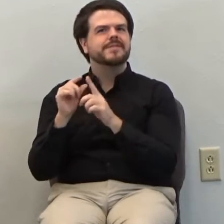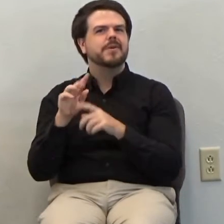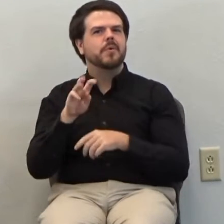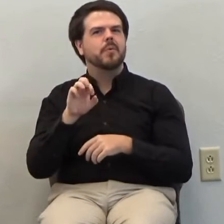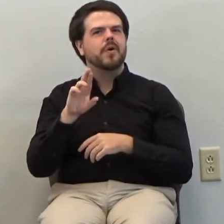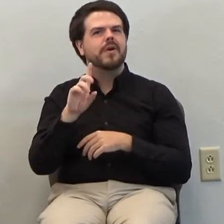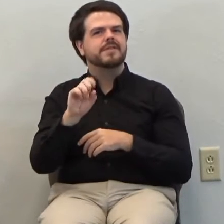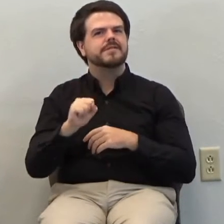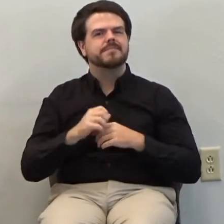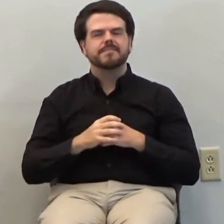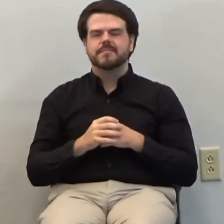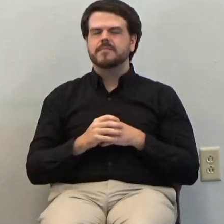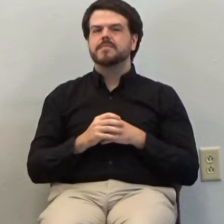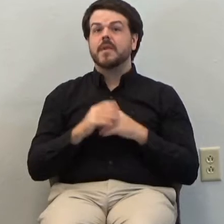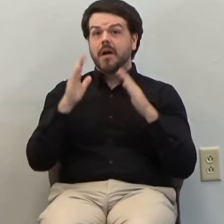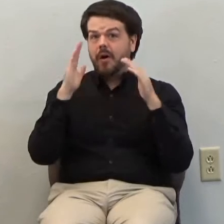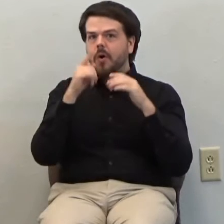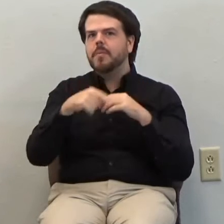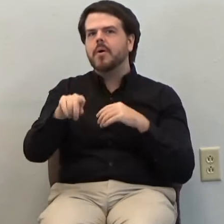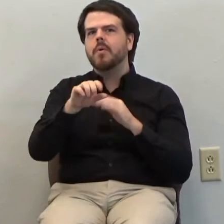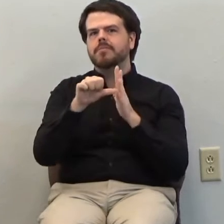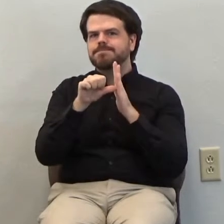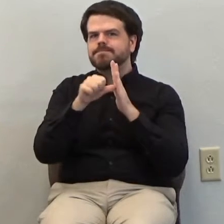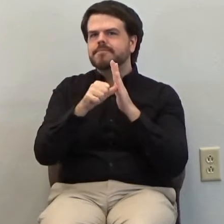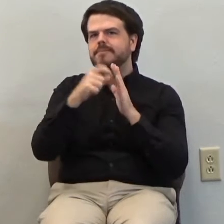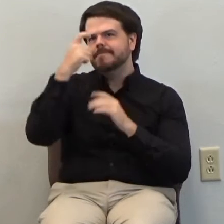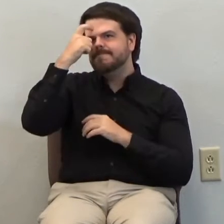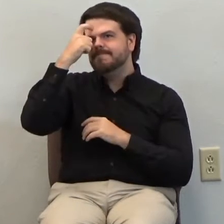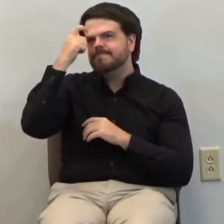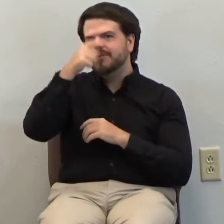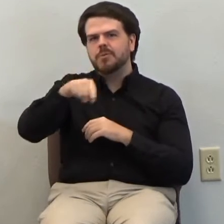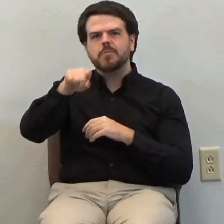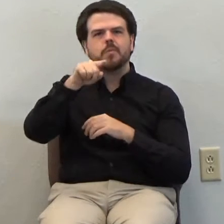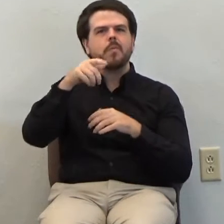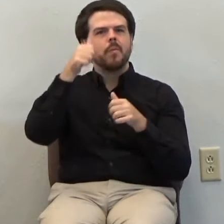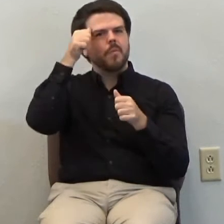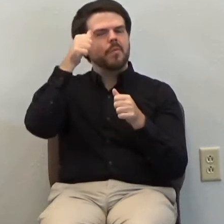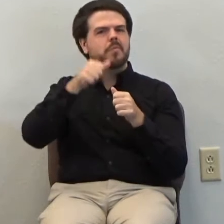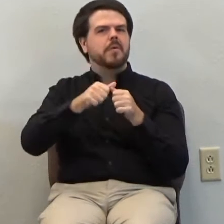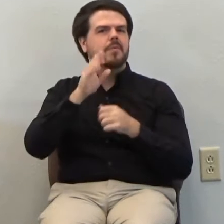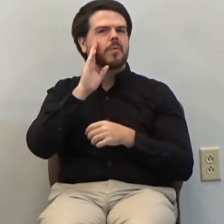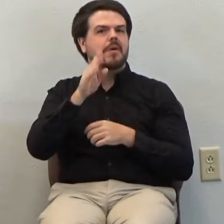And I hope you will know them well. I hope I can explain them well enough to encourage you.